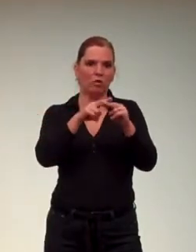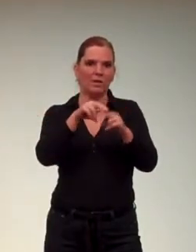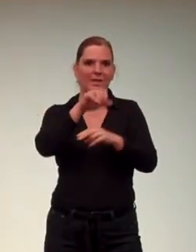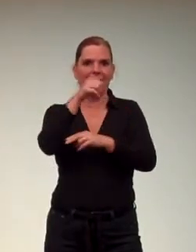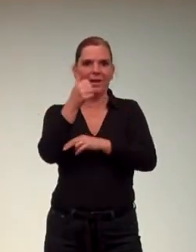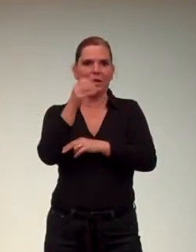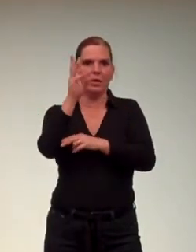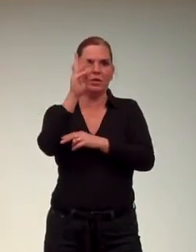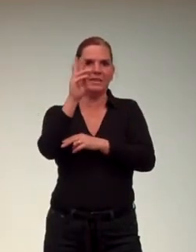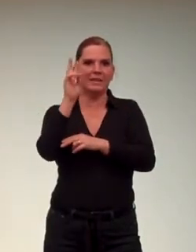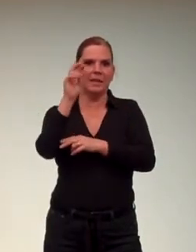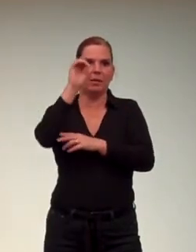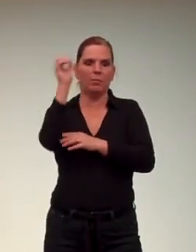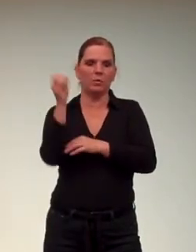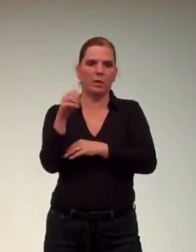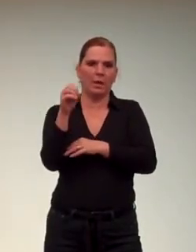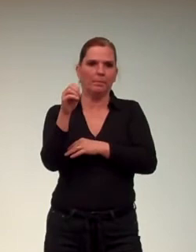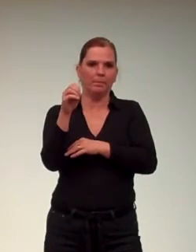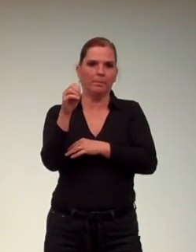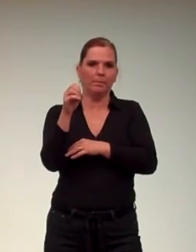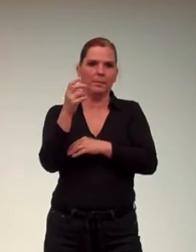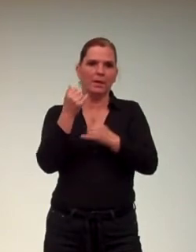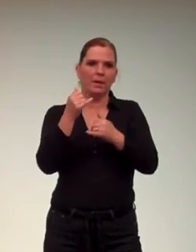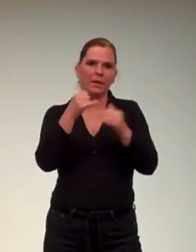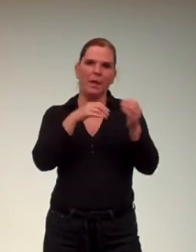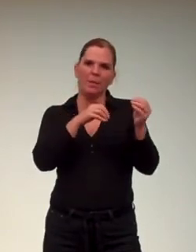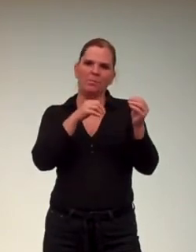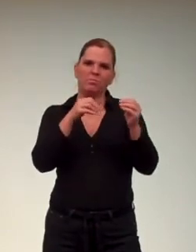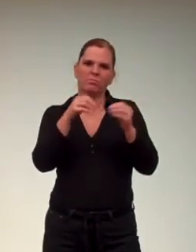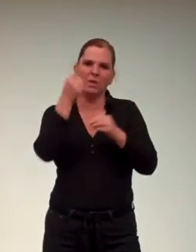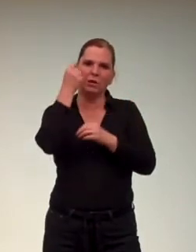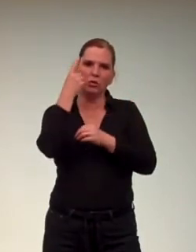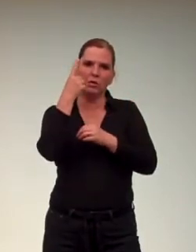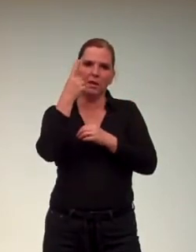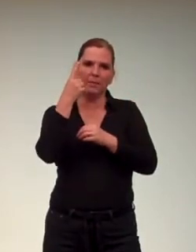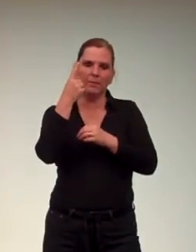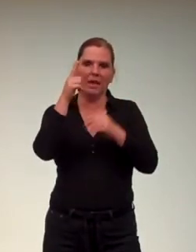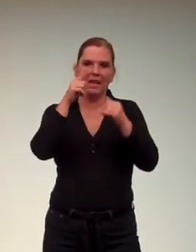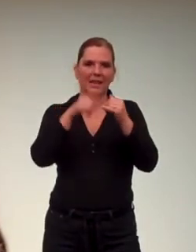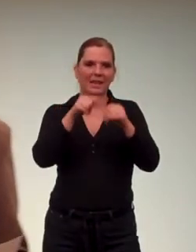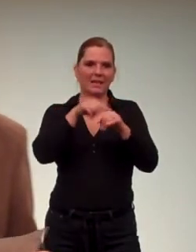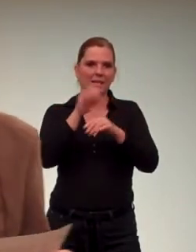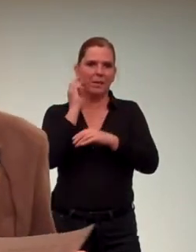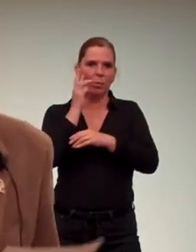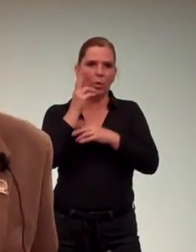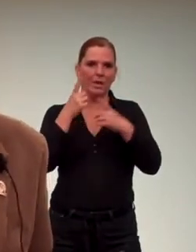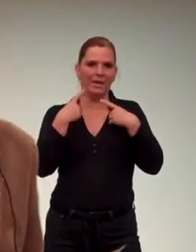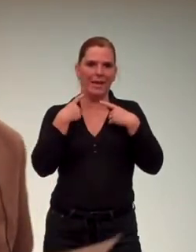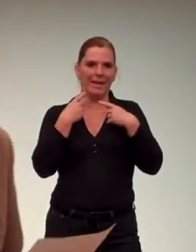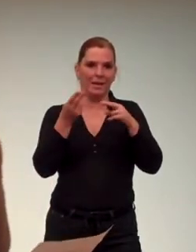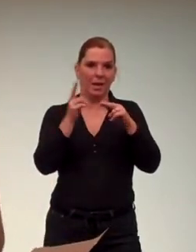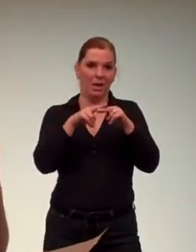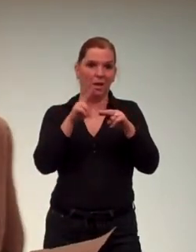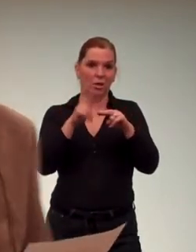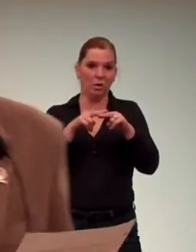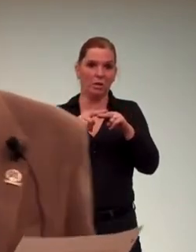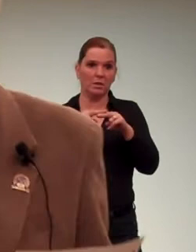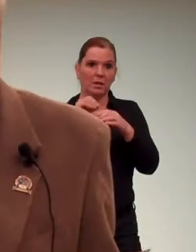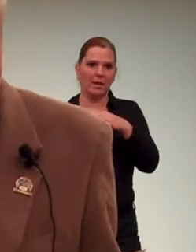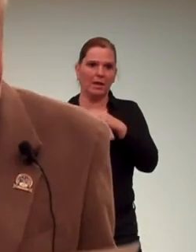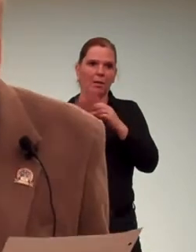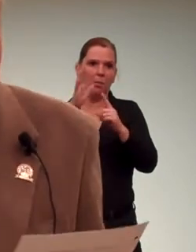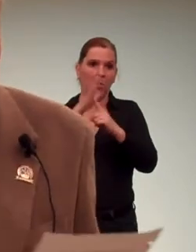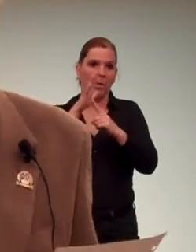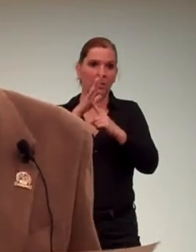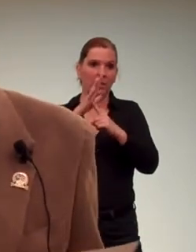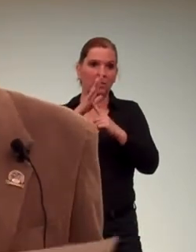68%. Now, to put that into perspective, the last time wheeling had an increase in its